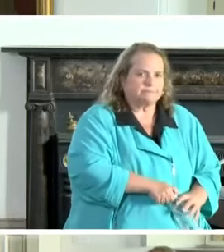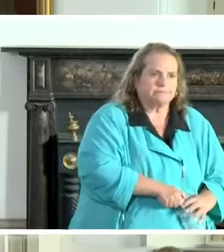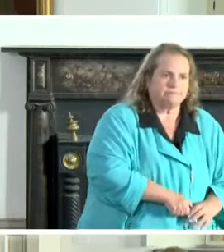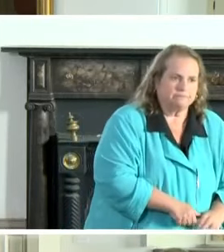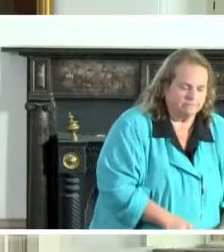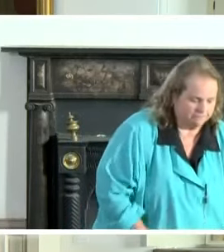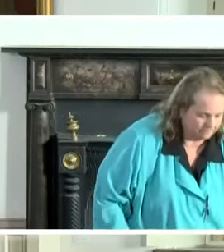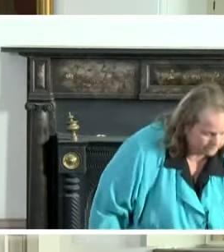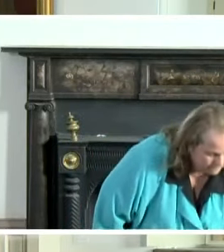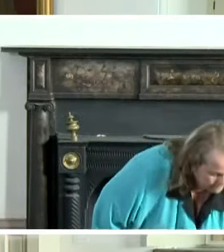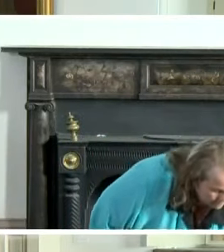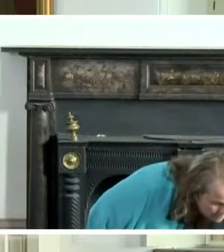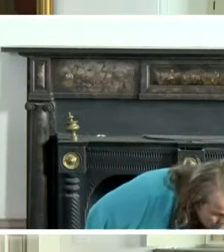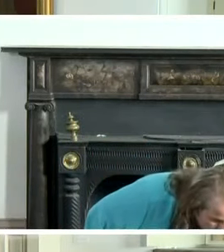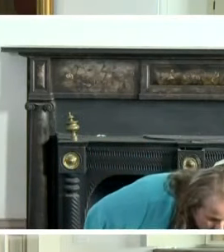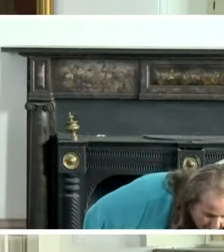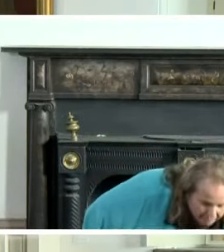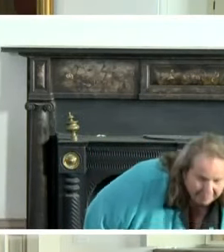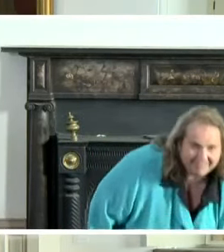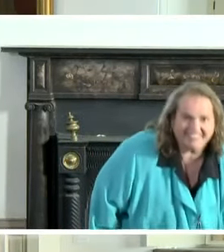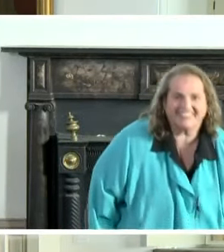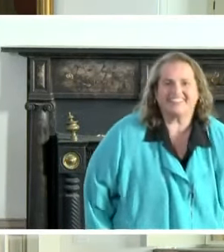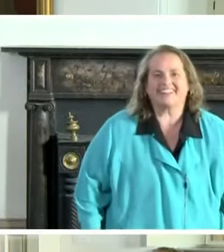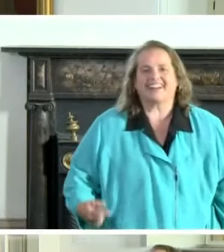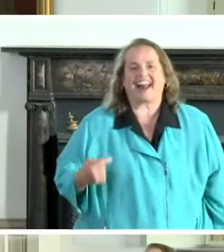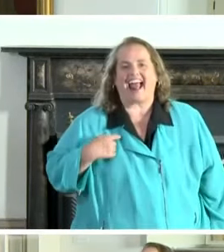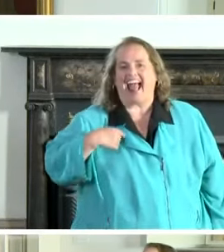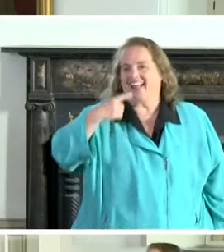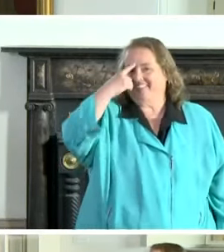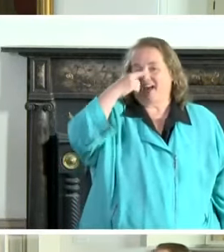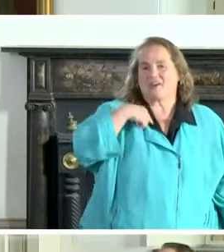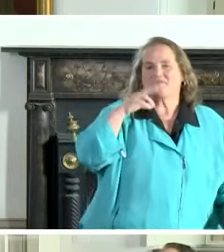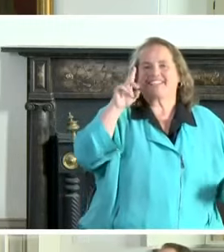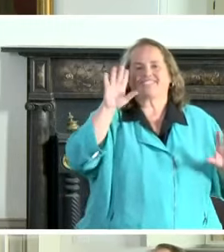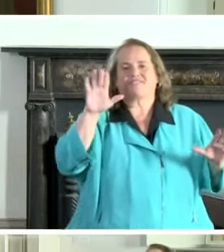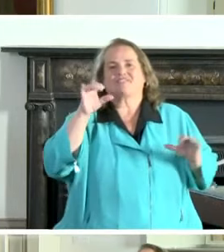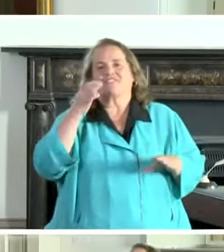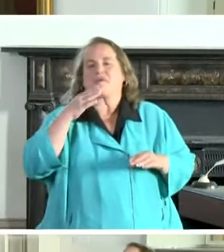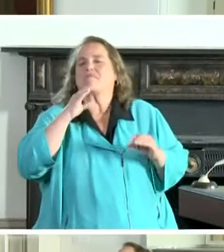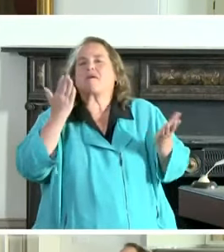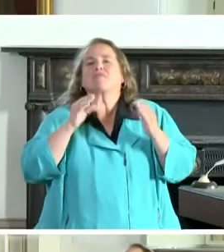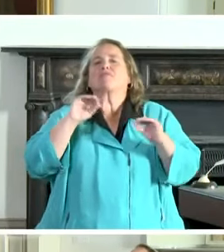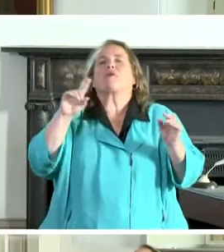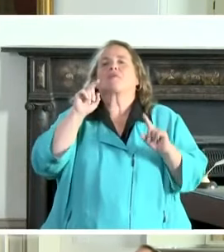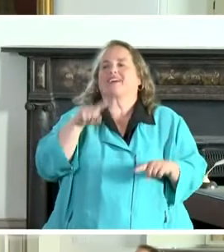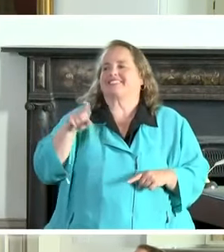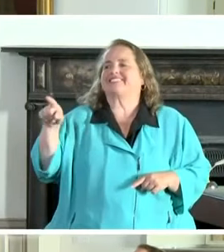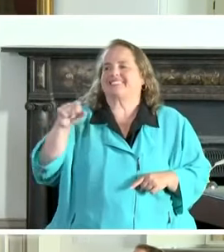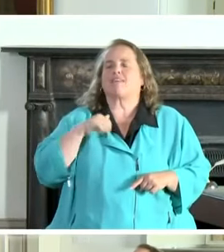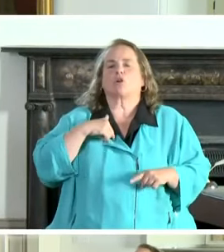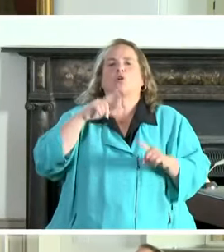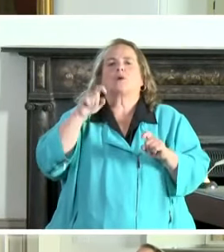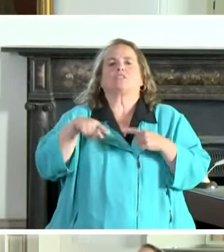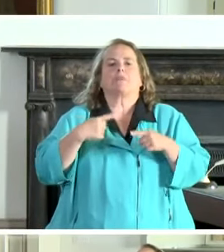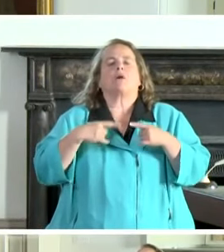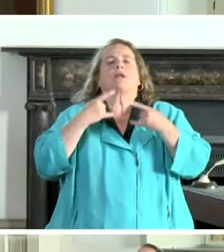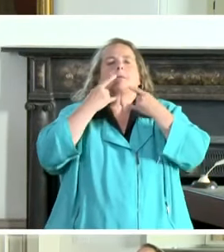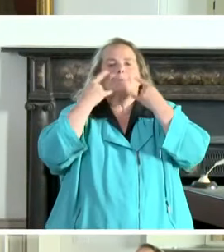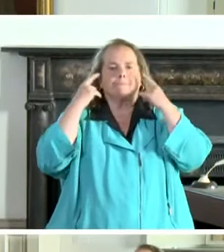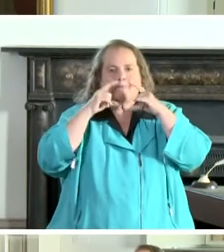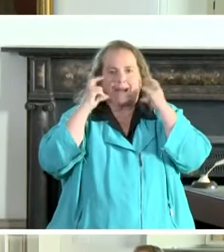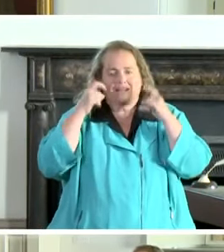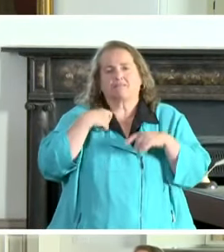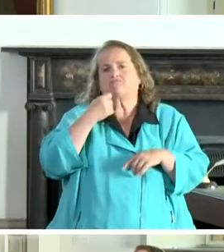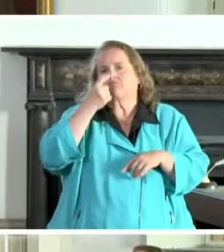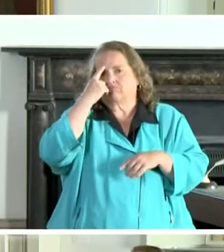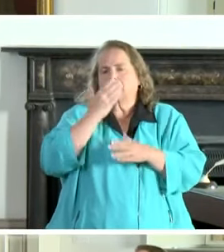Thank you. I said I thought we did such a good job there wouldn't be any questions, but you have any questions? I have a question on the mask. I understand there will be exceptions